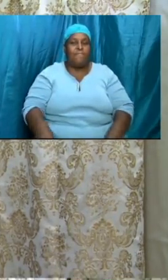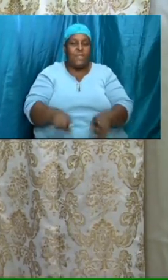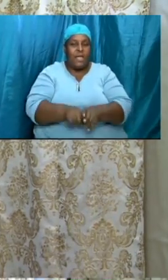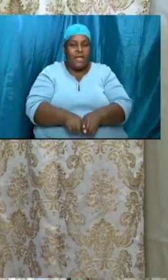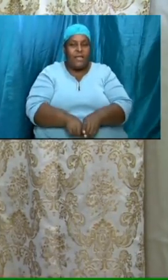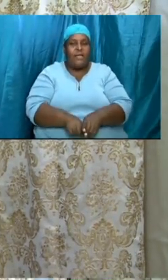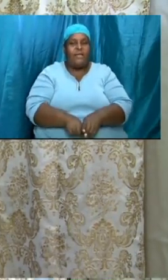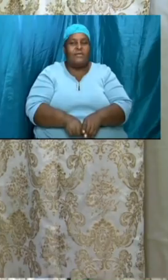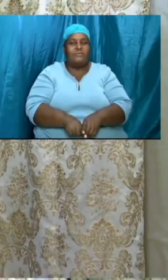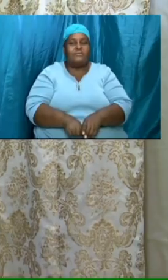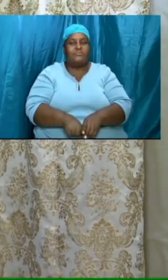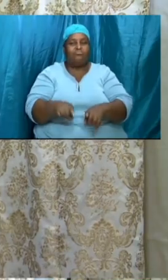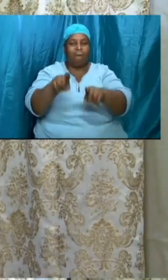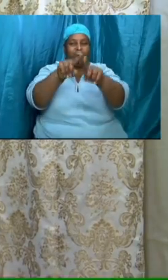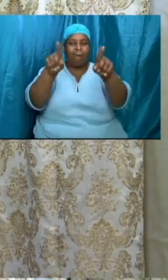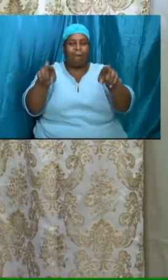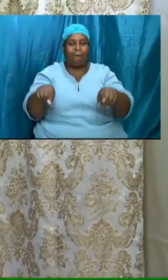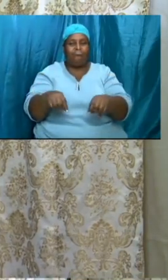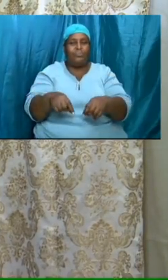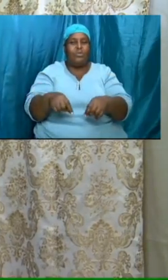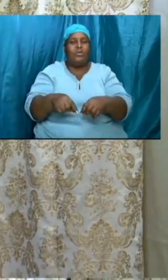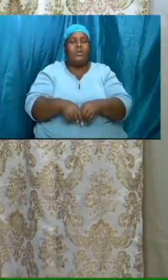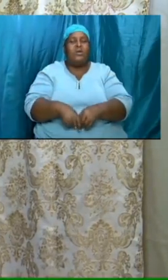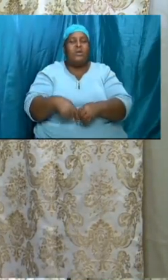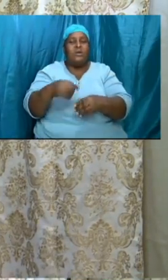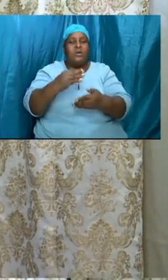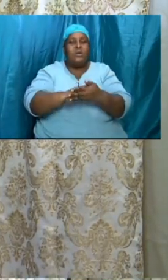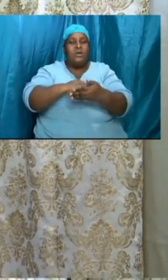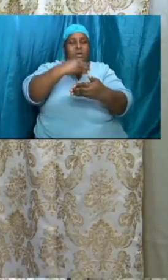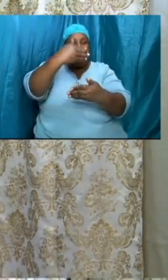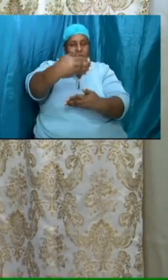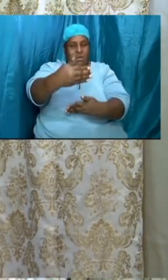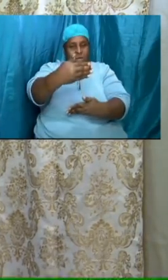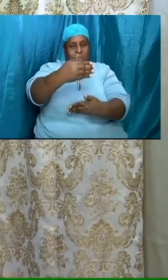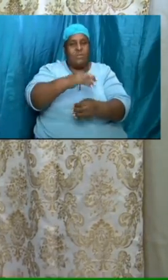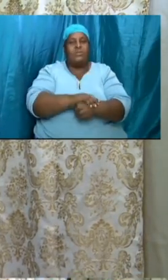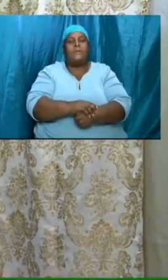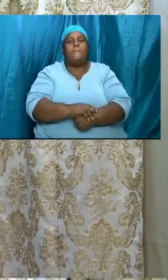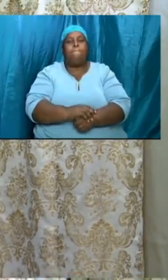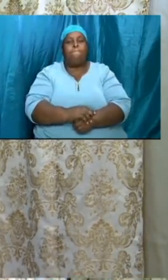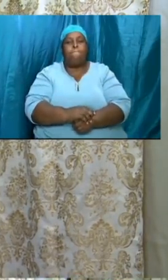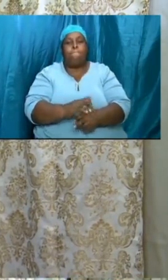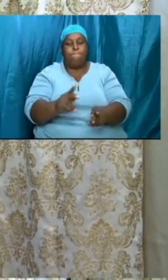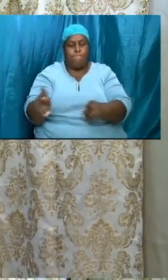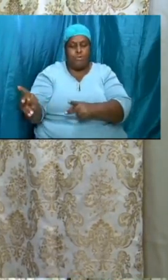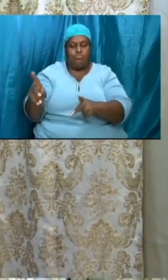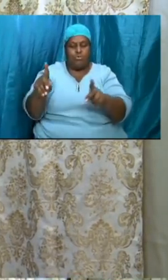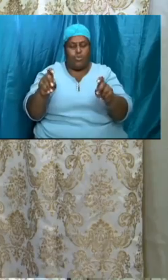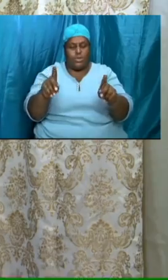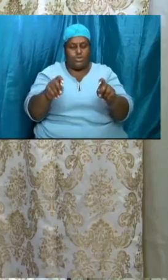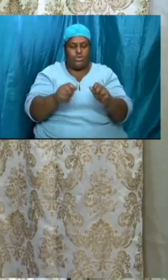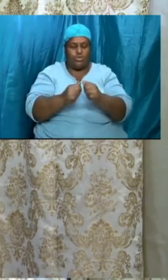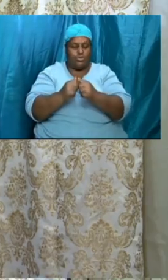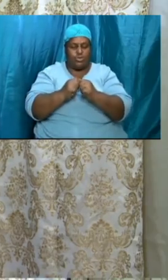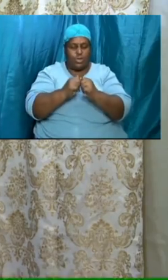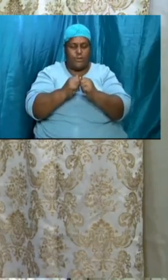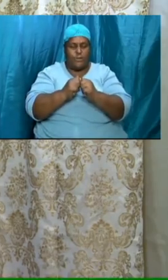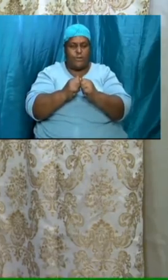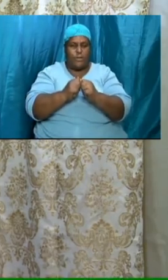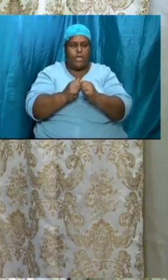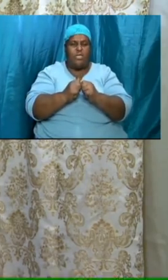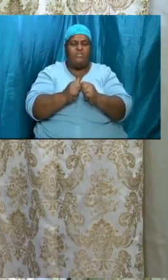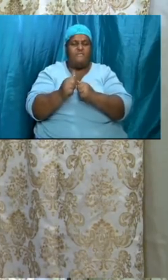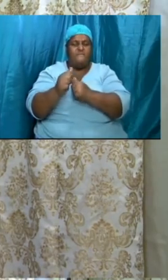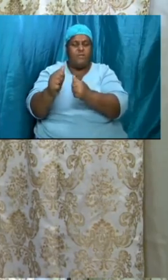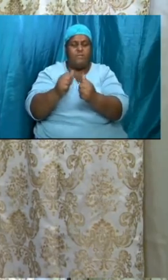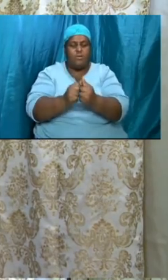will be expanding on it and a few others i'll put those questions together and you just follow me with the scriptures